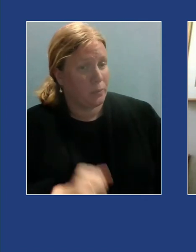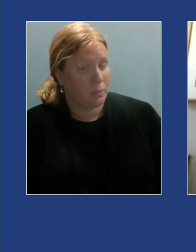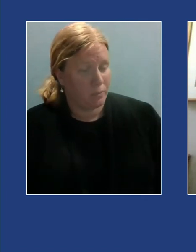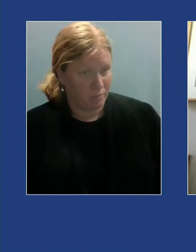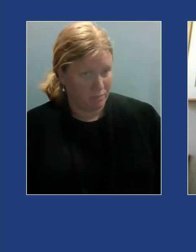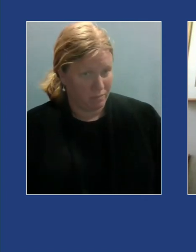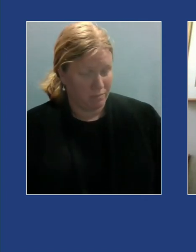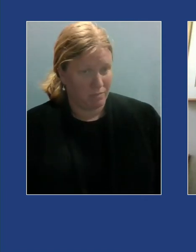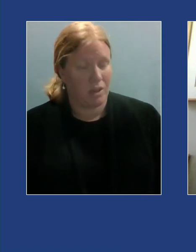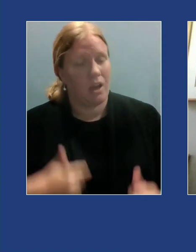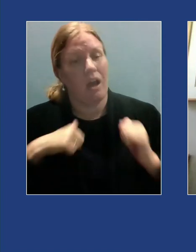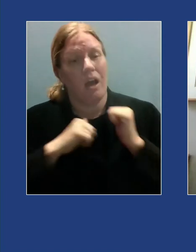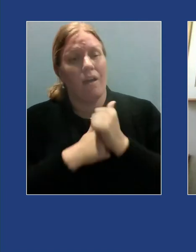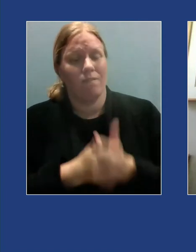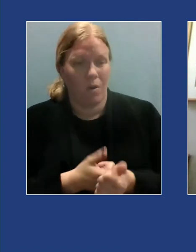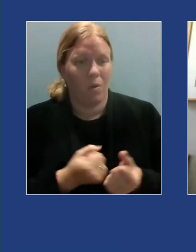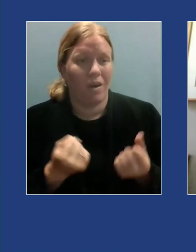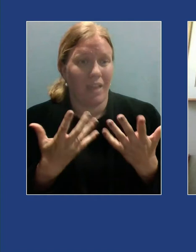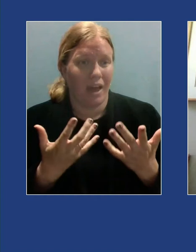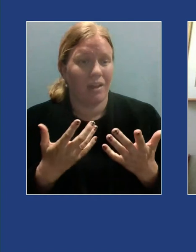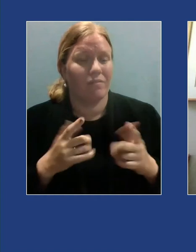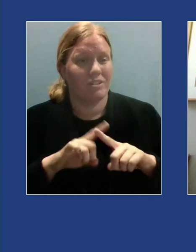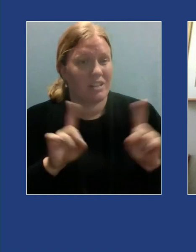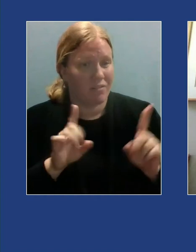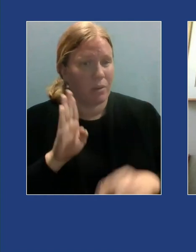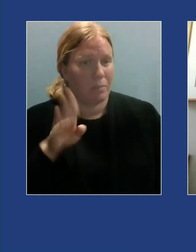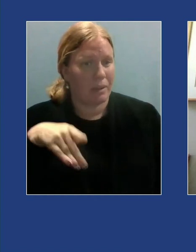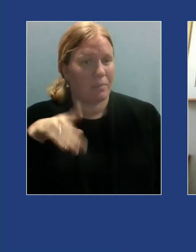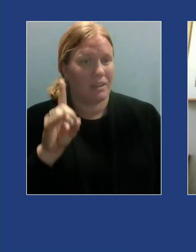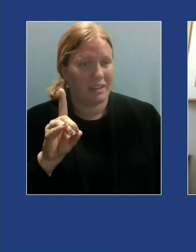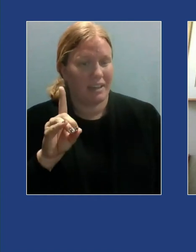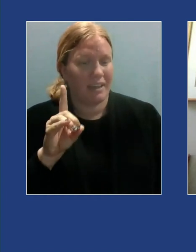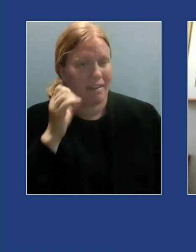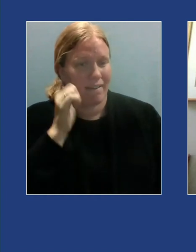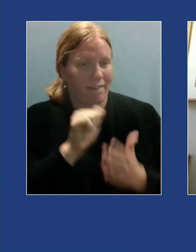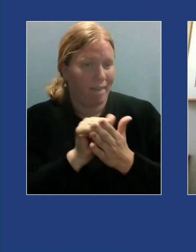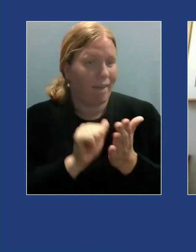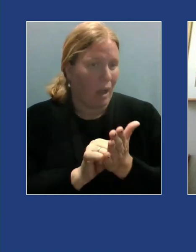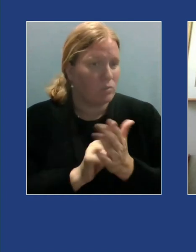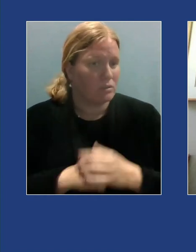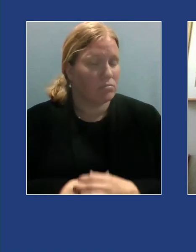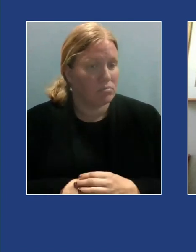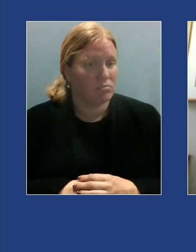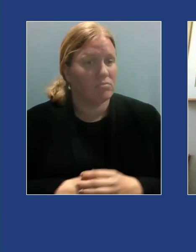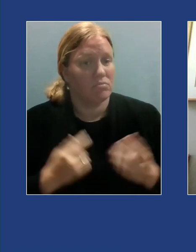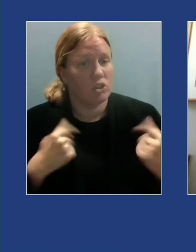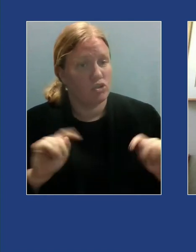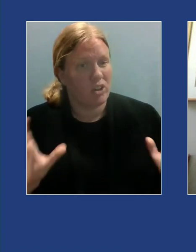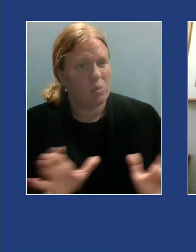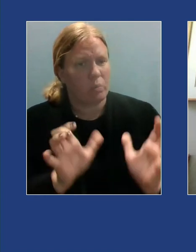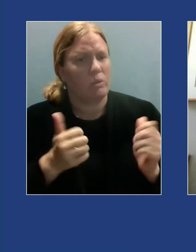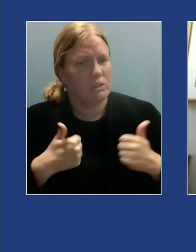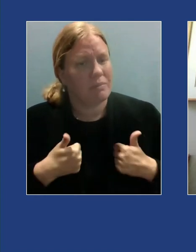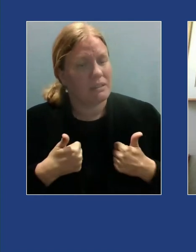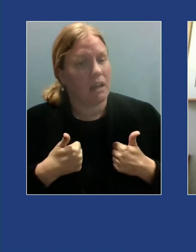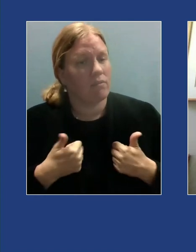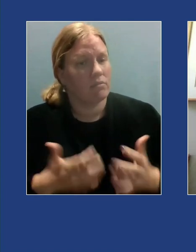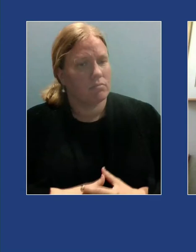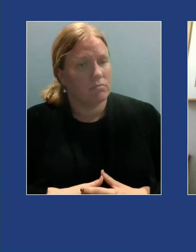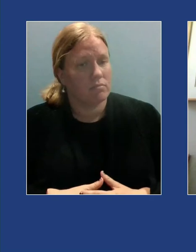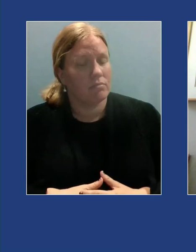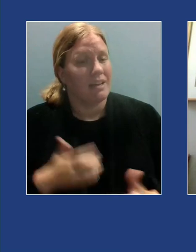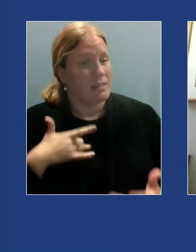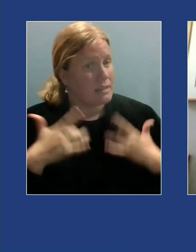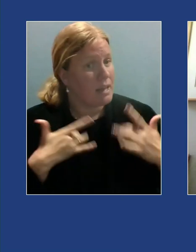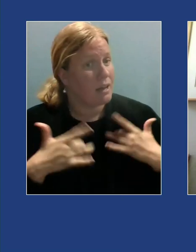related accounts I'm pushing myself harder than I ever had before and it's scary but also exciting my therapist told me